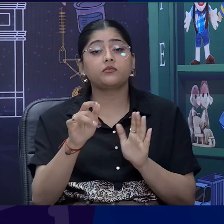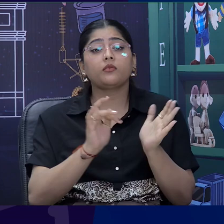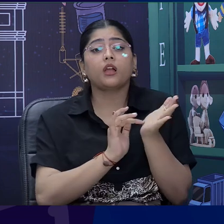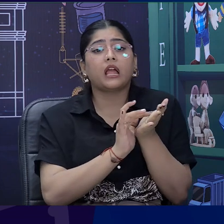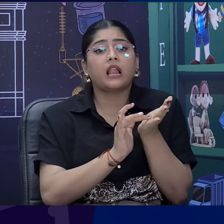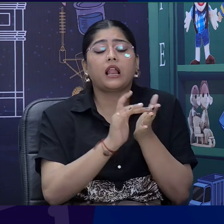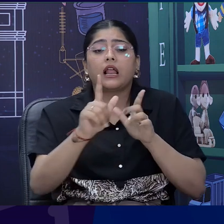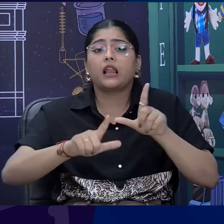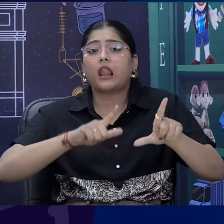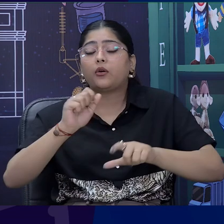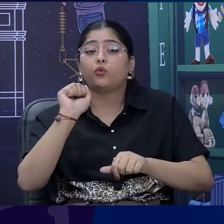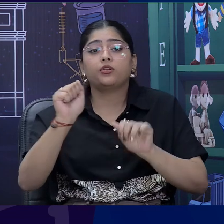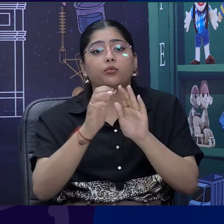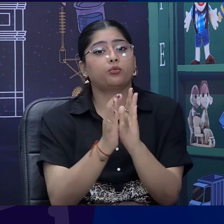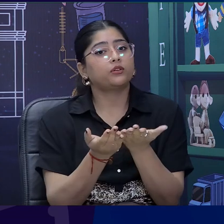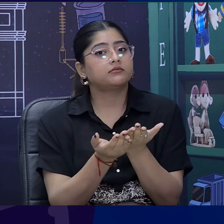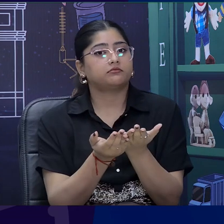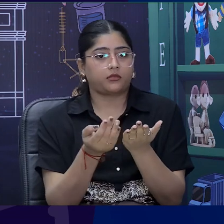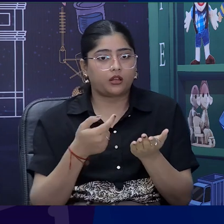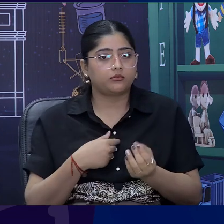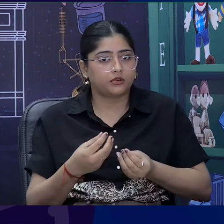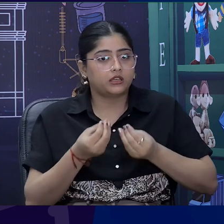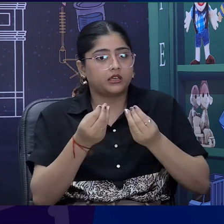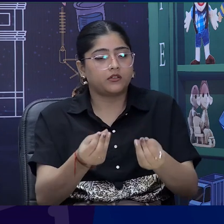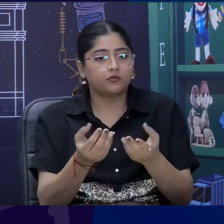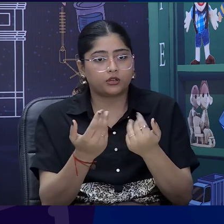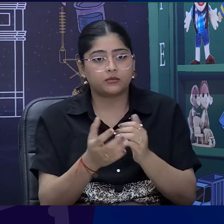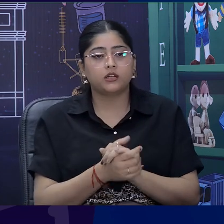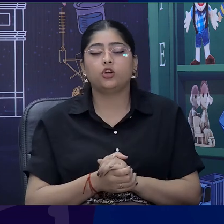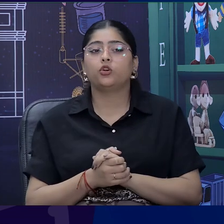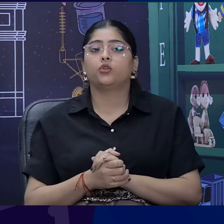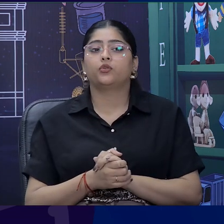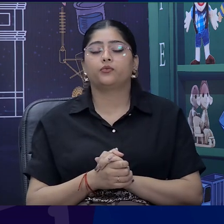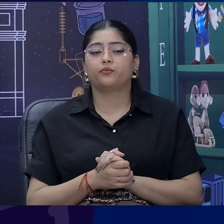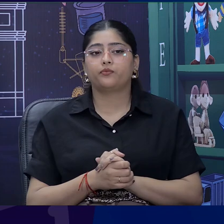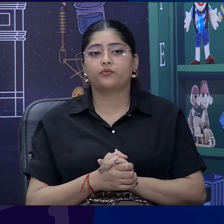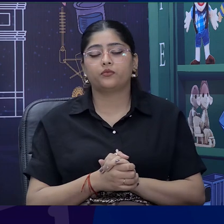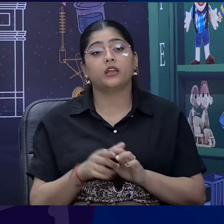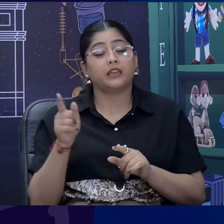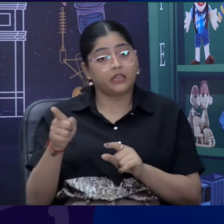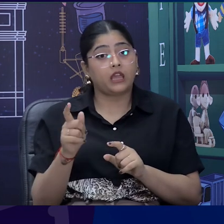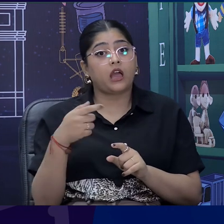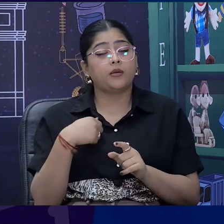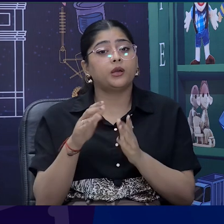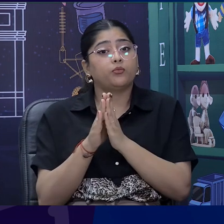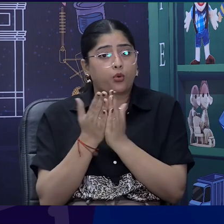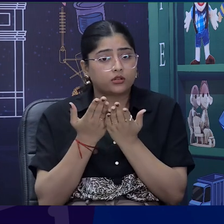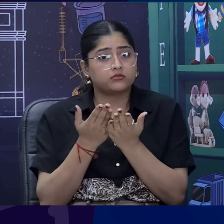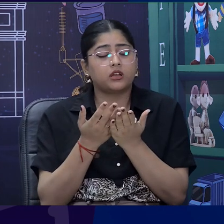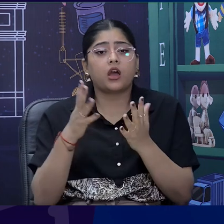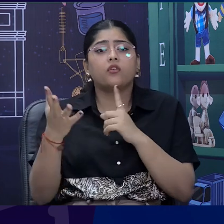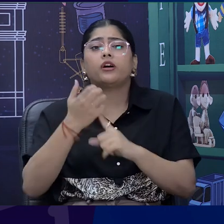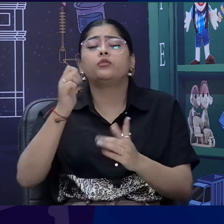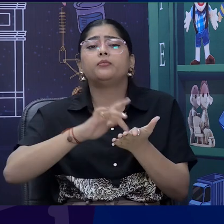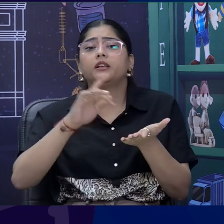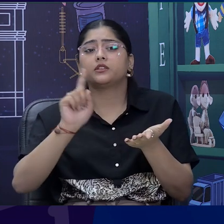for them. Ok. So, braille books you can collect from National Institute for Persons with Visual